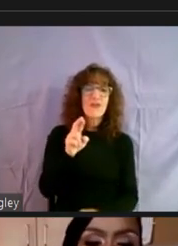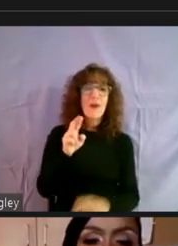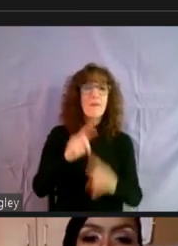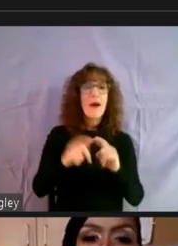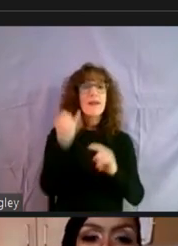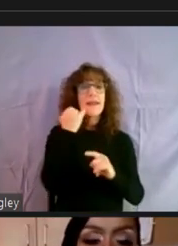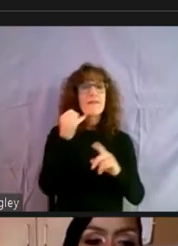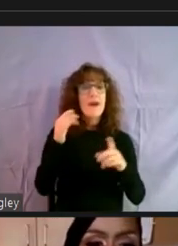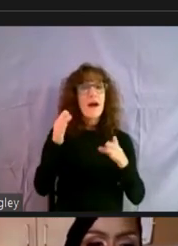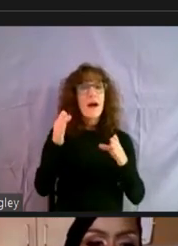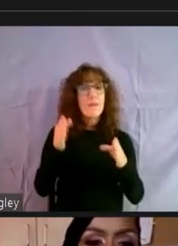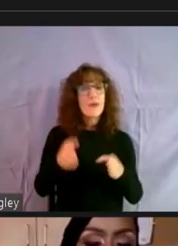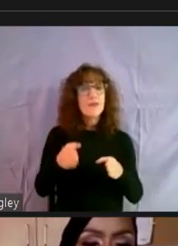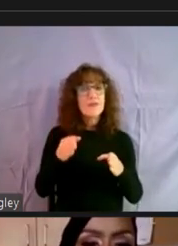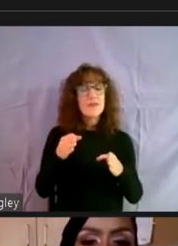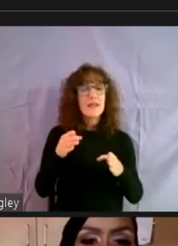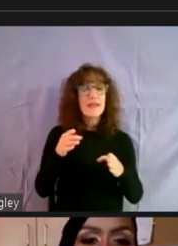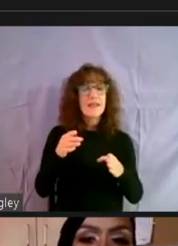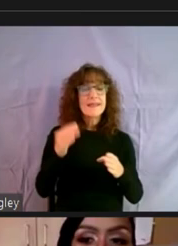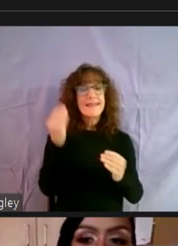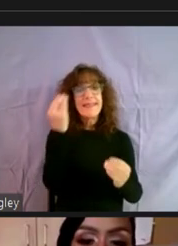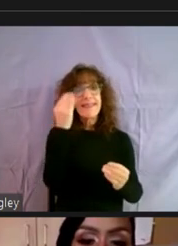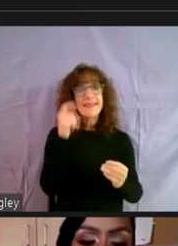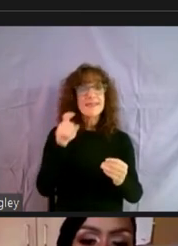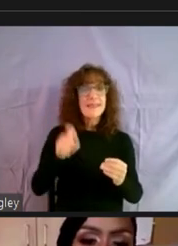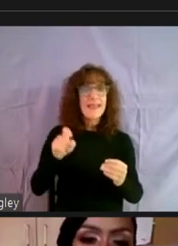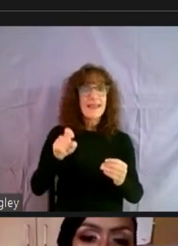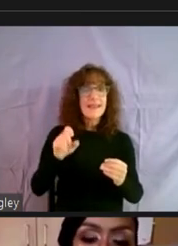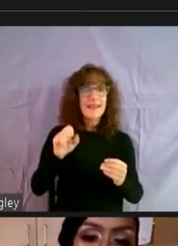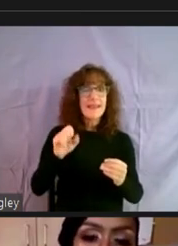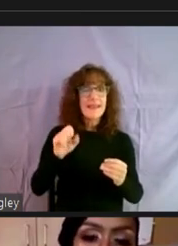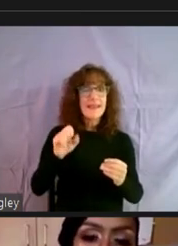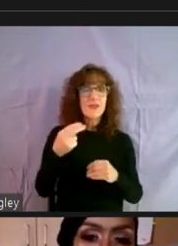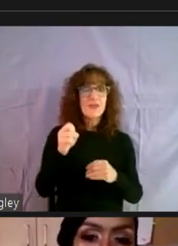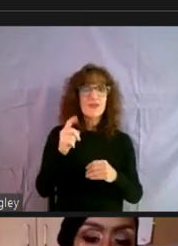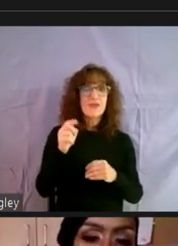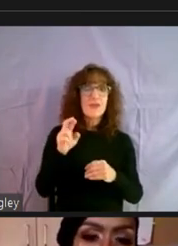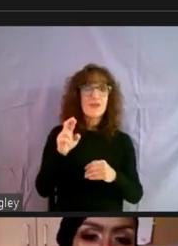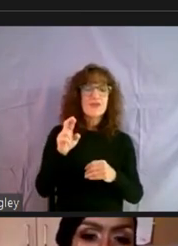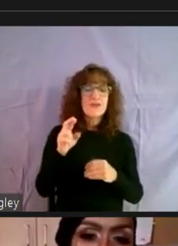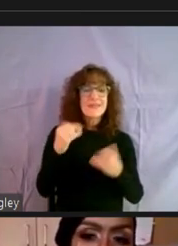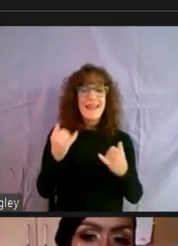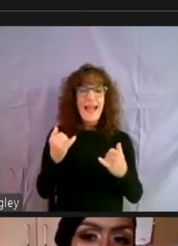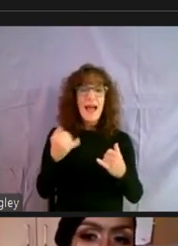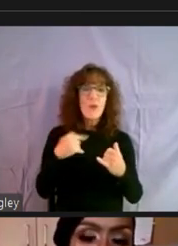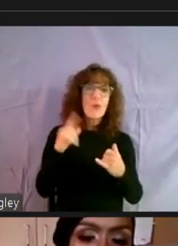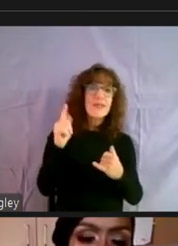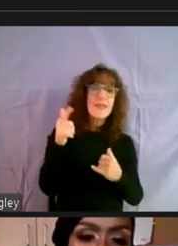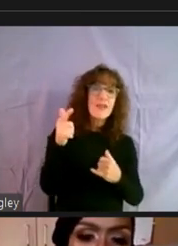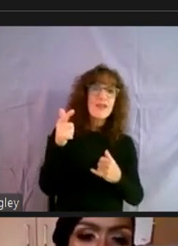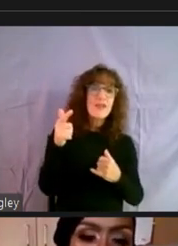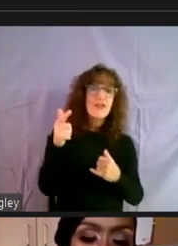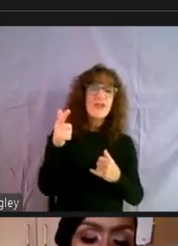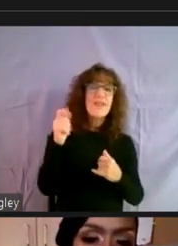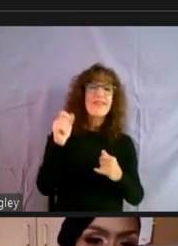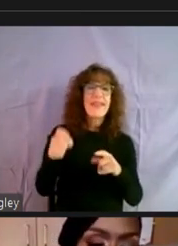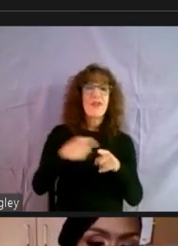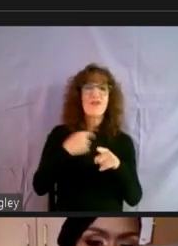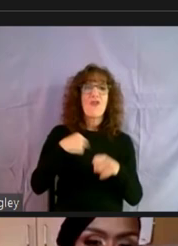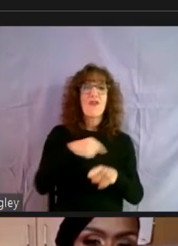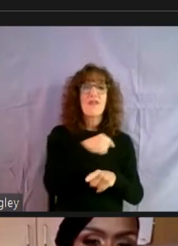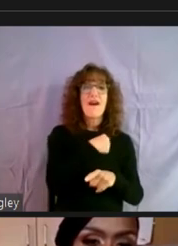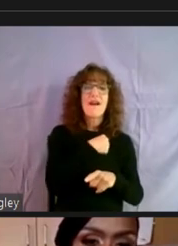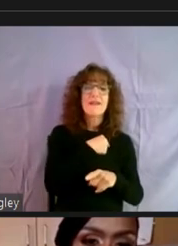person is needed, um, is thinks they need, um, shelter, uh, now, or at any time, um, they can call us,